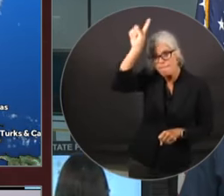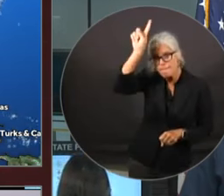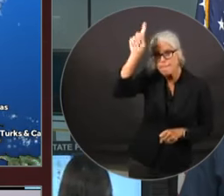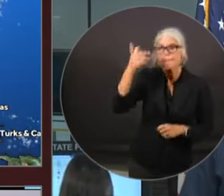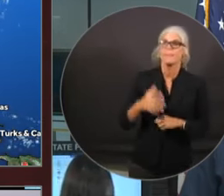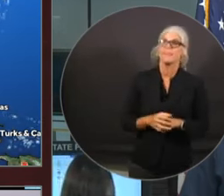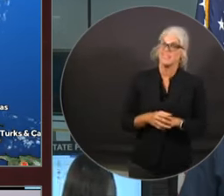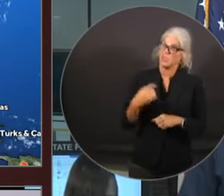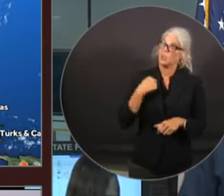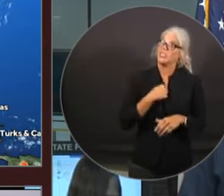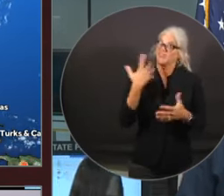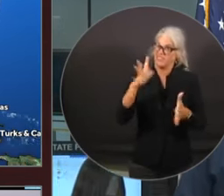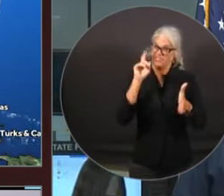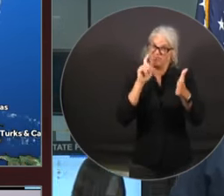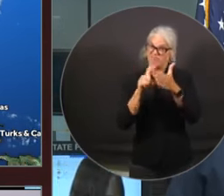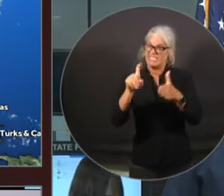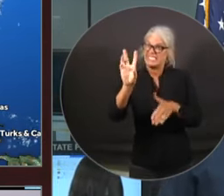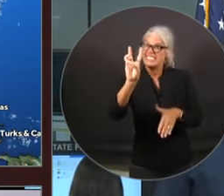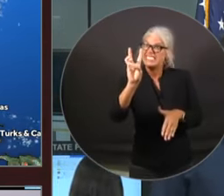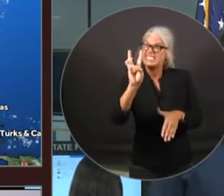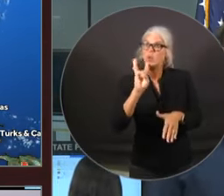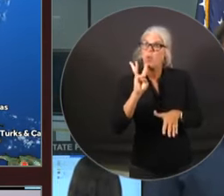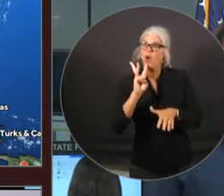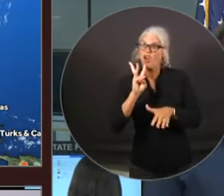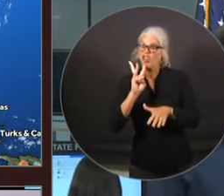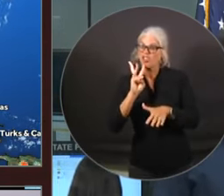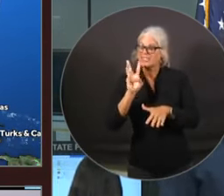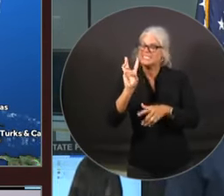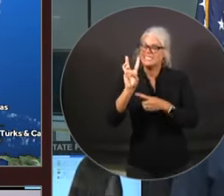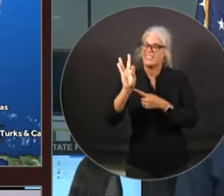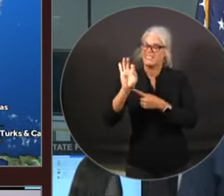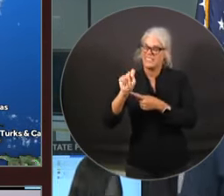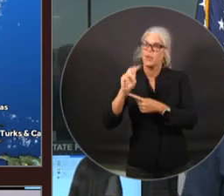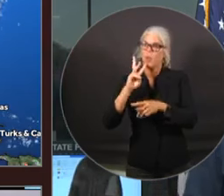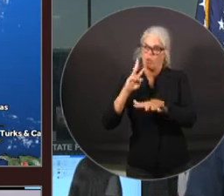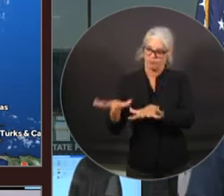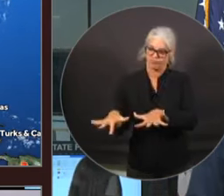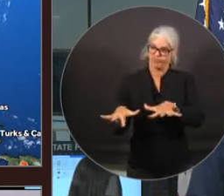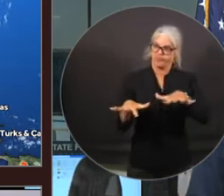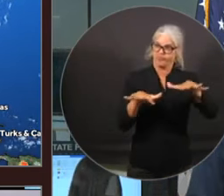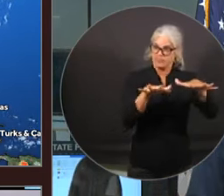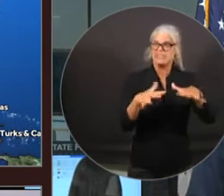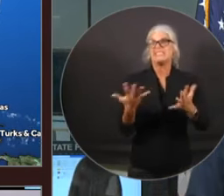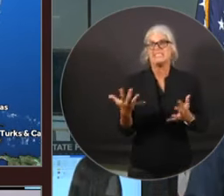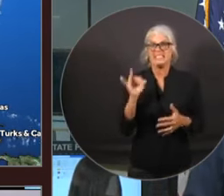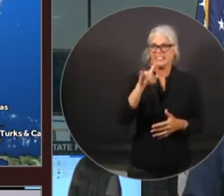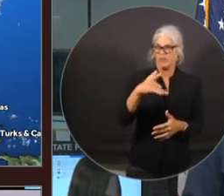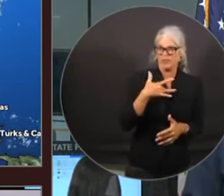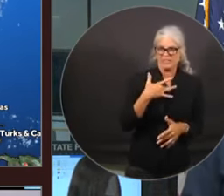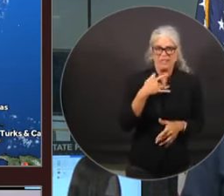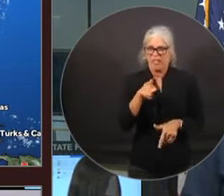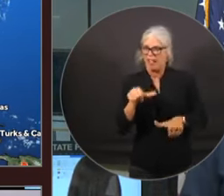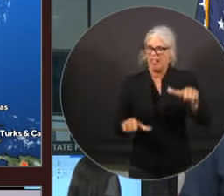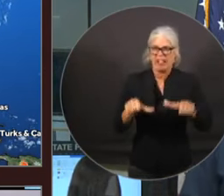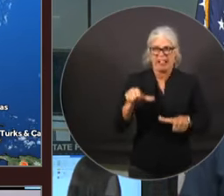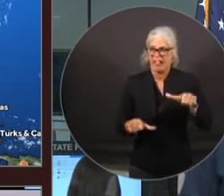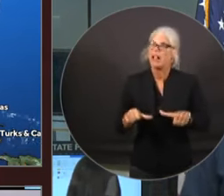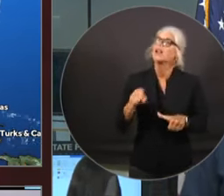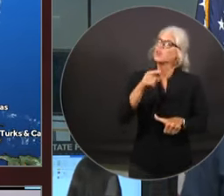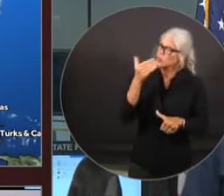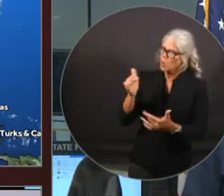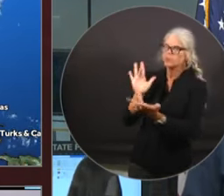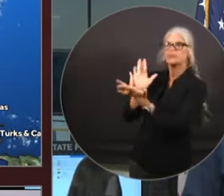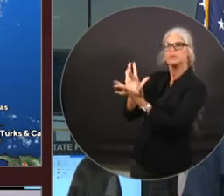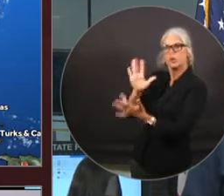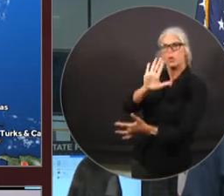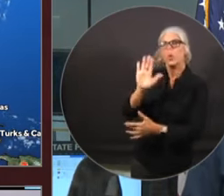six feet of storm surge. If you're unsure about the next steps of what to do, please contact your local emergency management office or if you're in this situation where